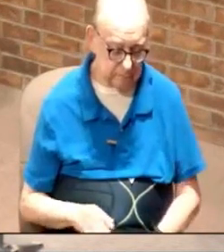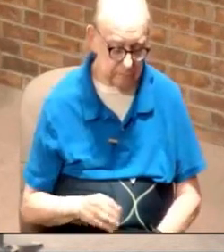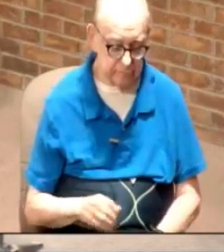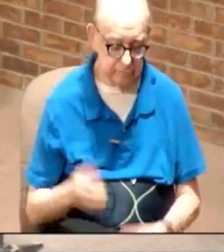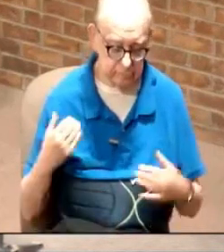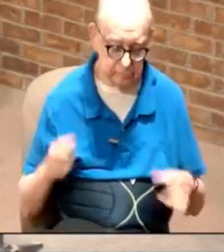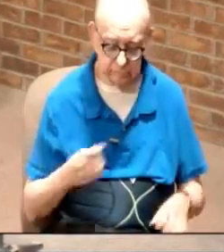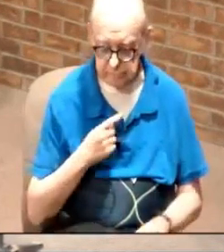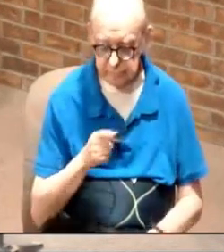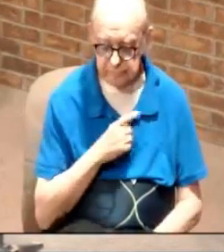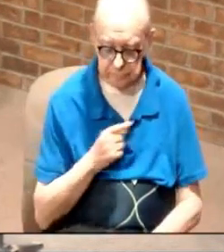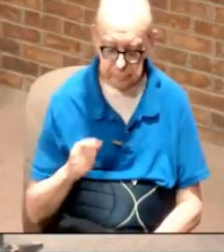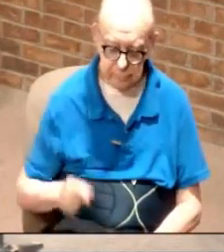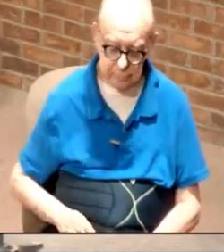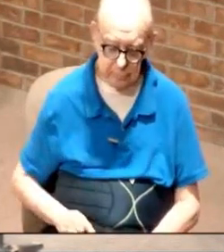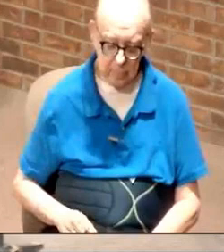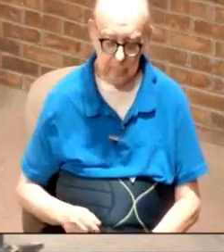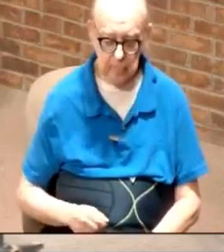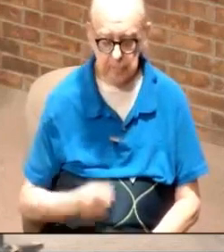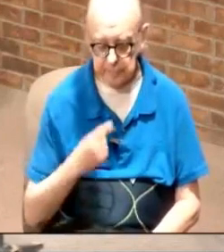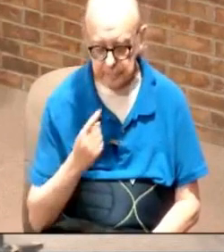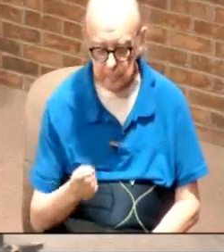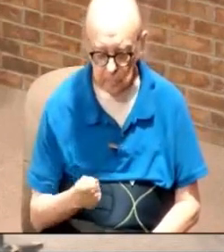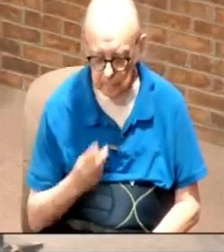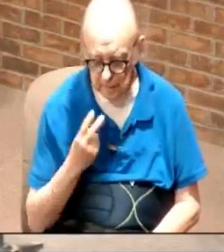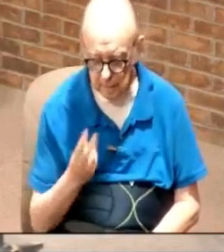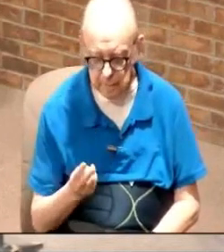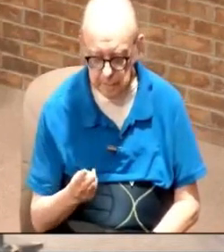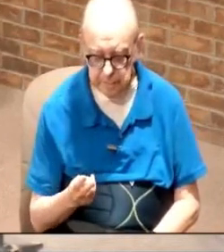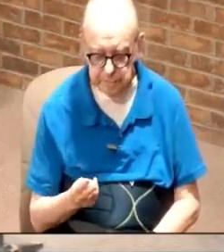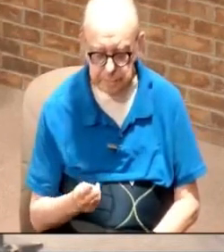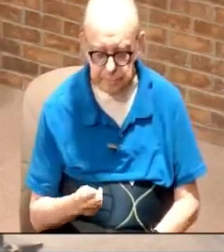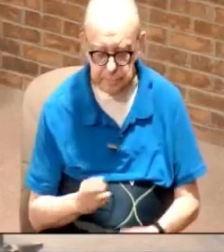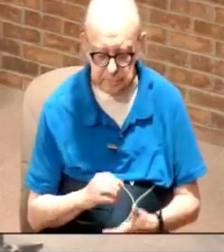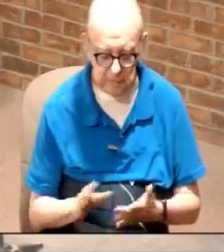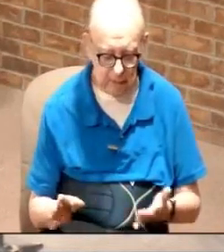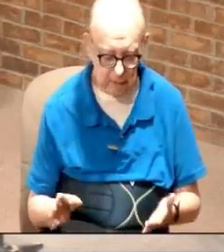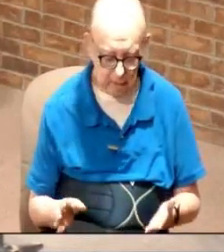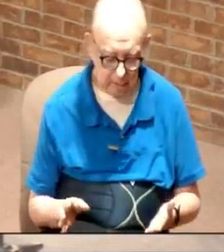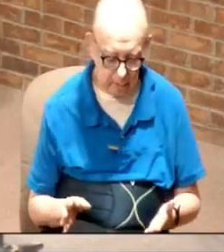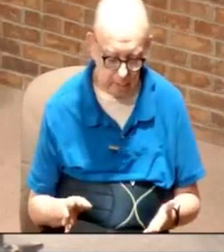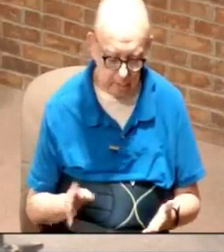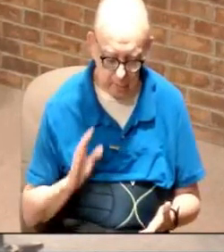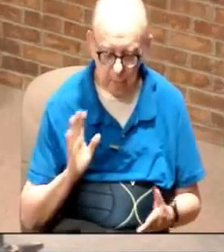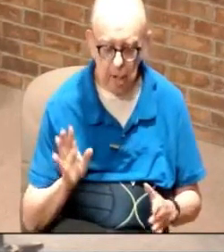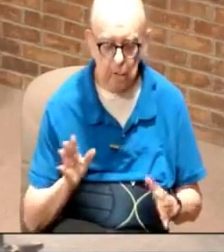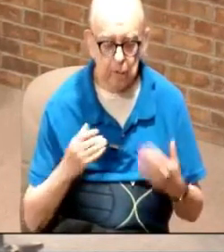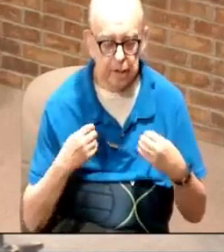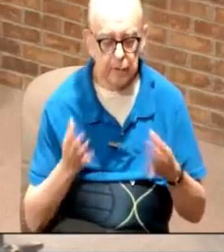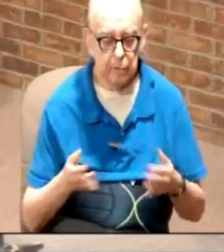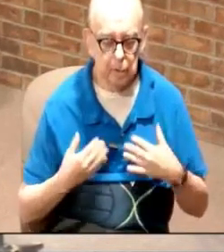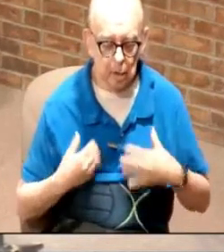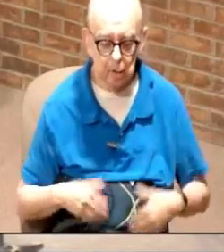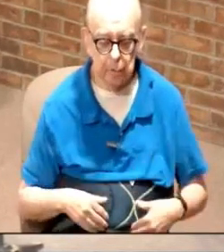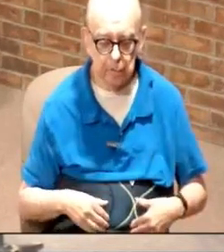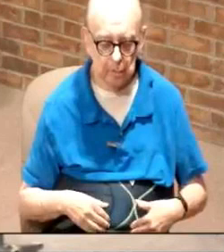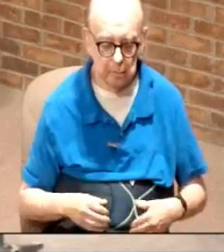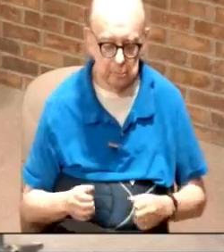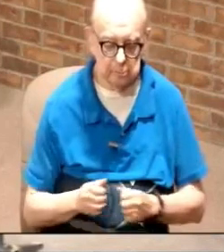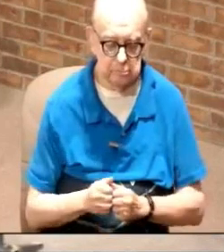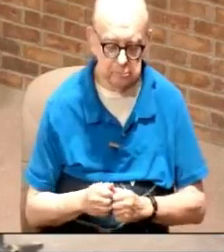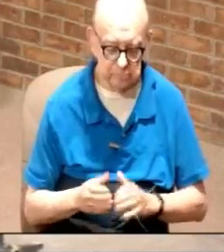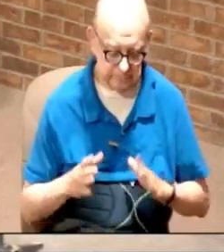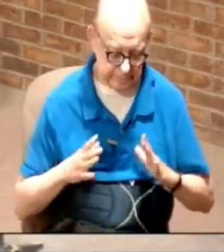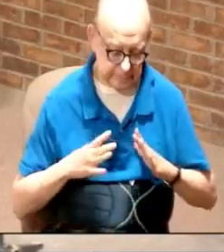So the angel of Lord spoke to him to take off the filthy clothes. And he said to him, See, I have removed your iniquities from you. And I will clothe you with